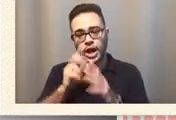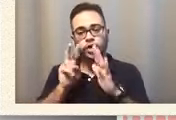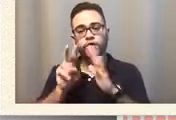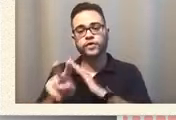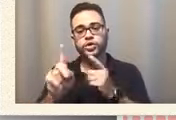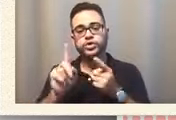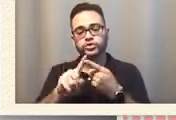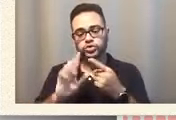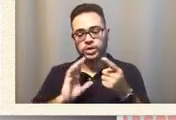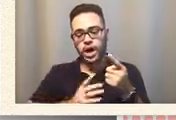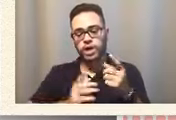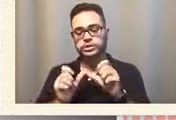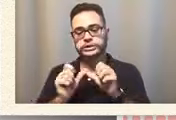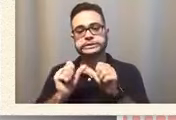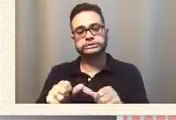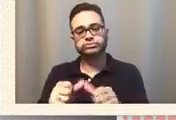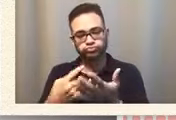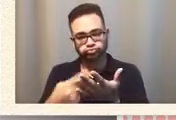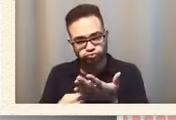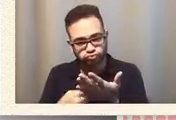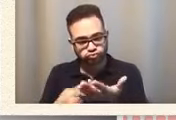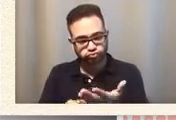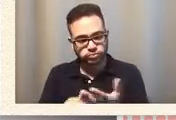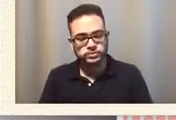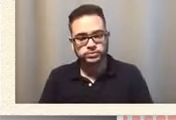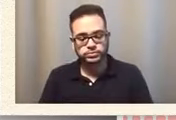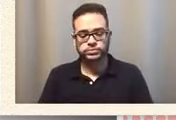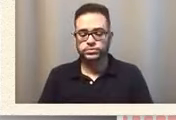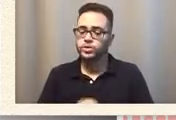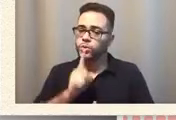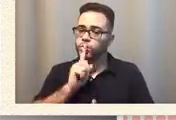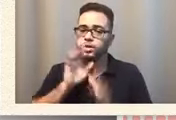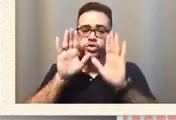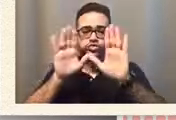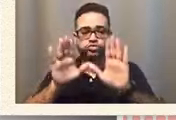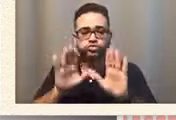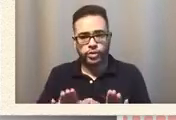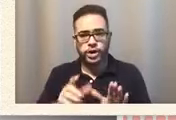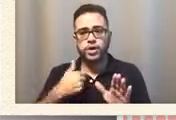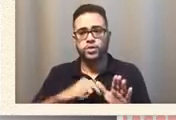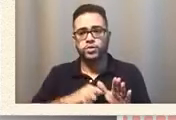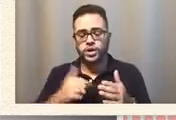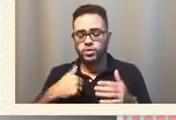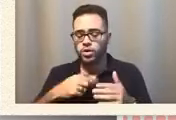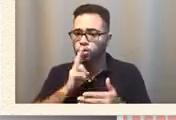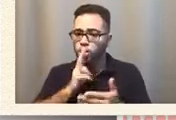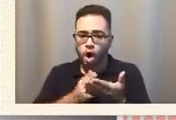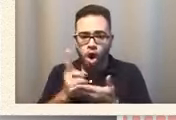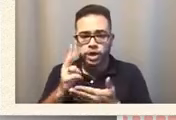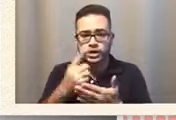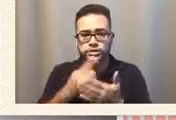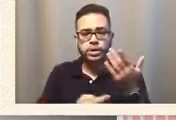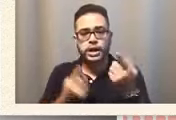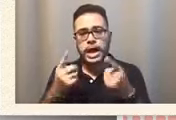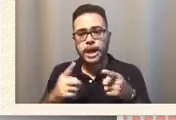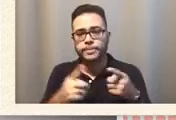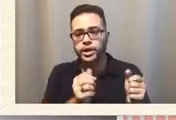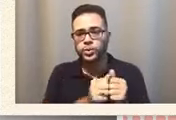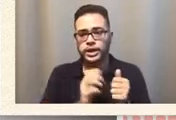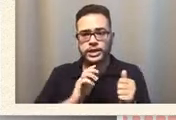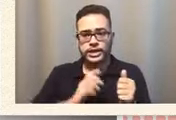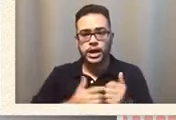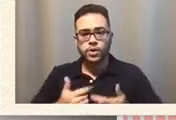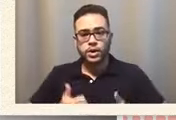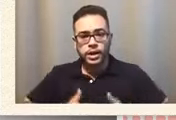our discussion it was great that we were honest about what's happening in our lives and hopefully we can share